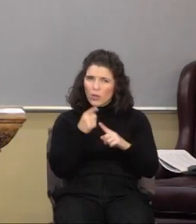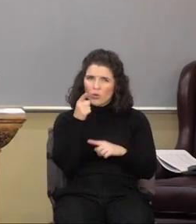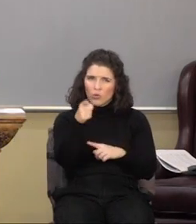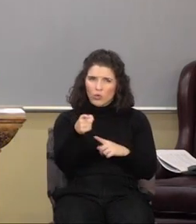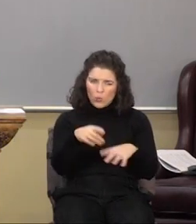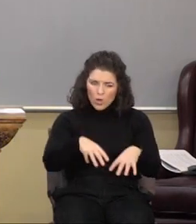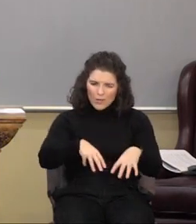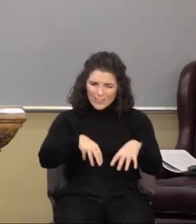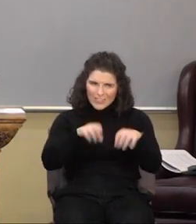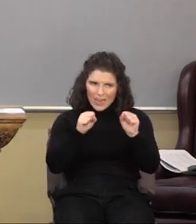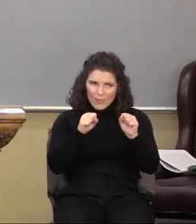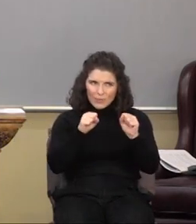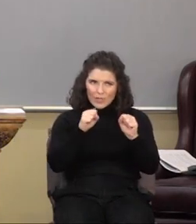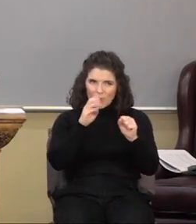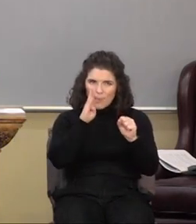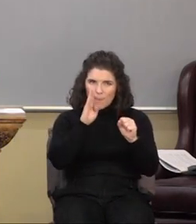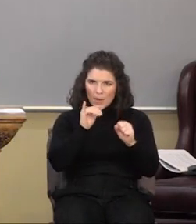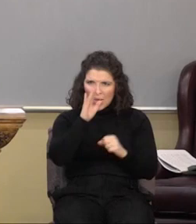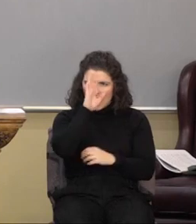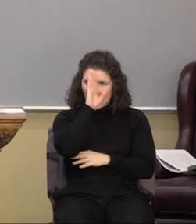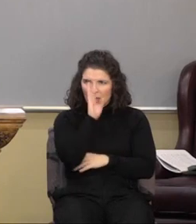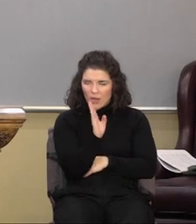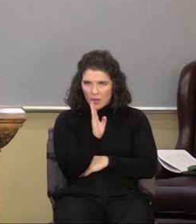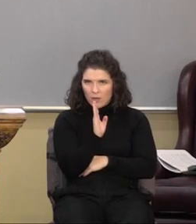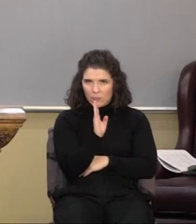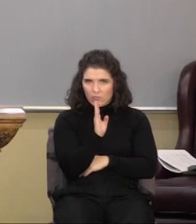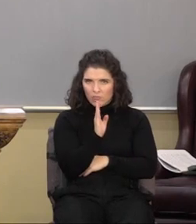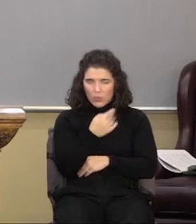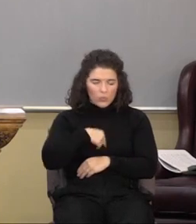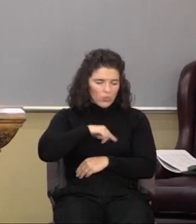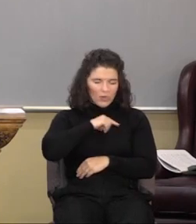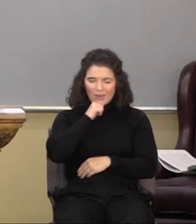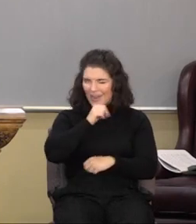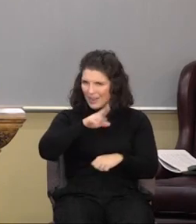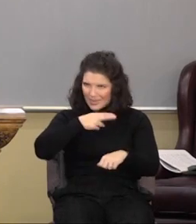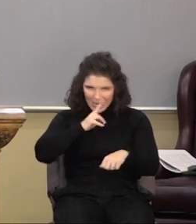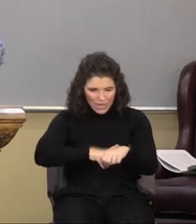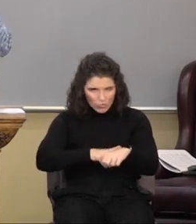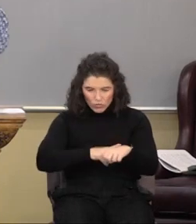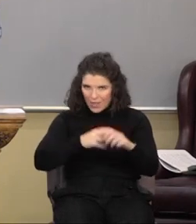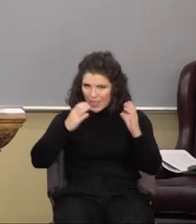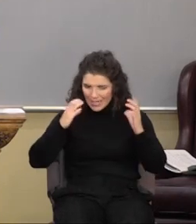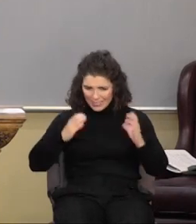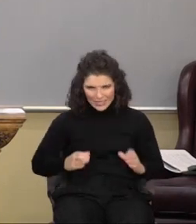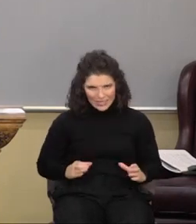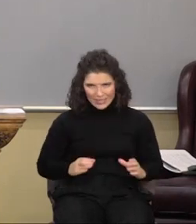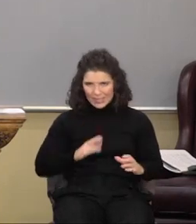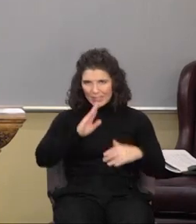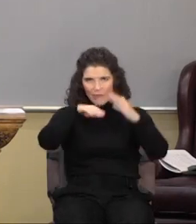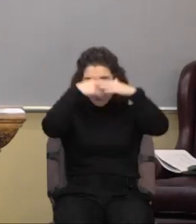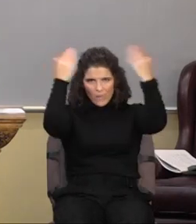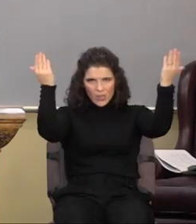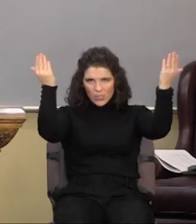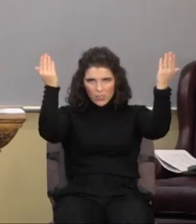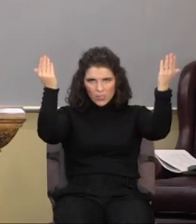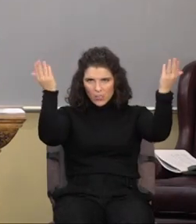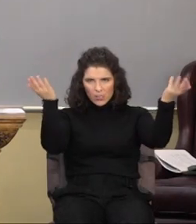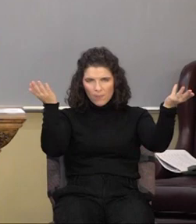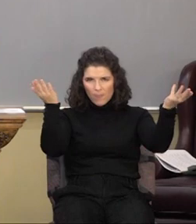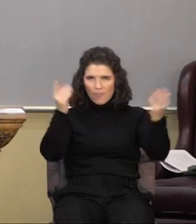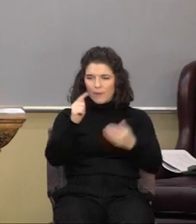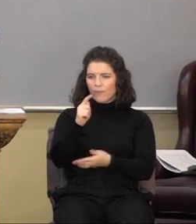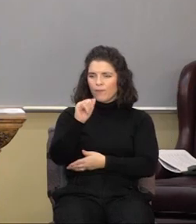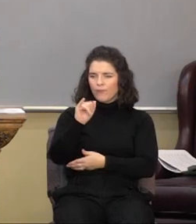are adopted by God, we're not naturalized citizens of heaven. We, you know,